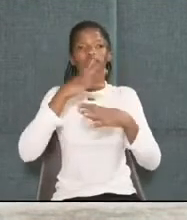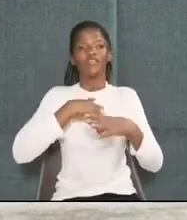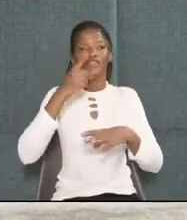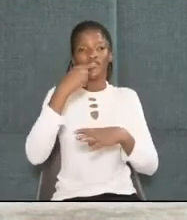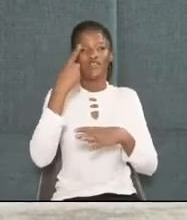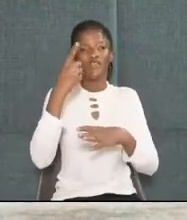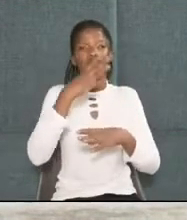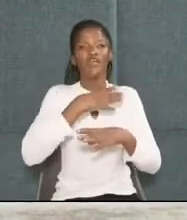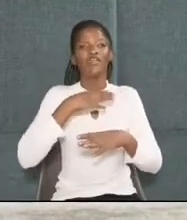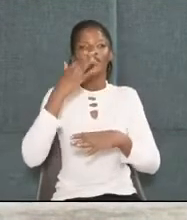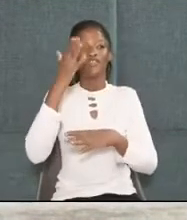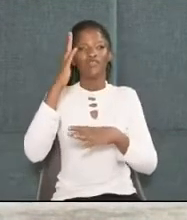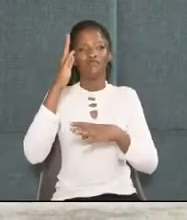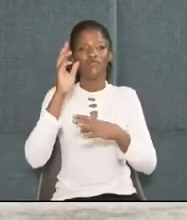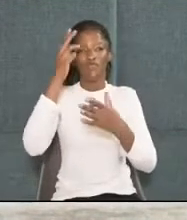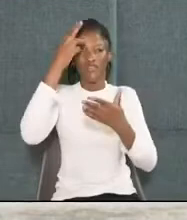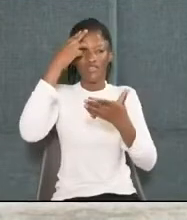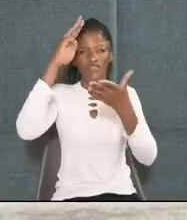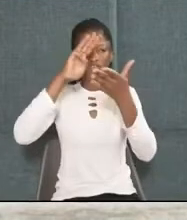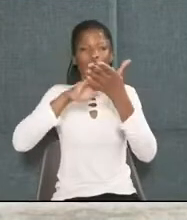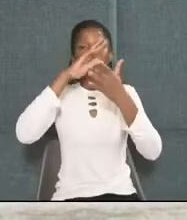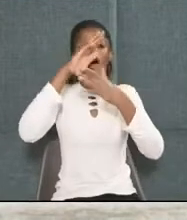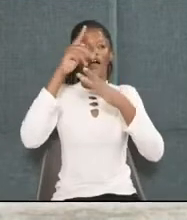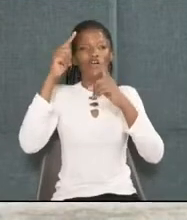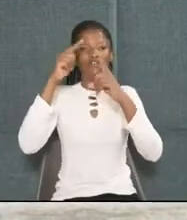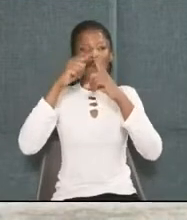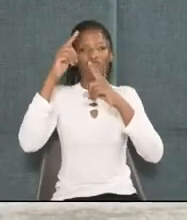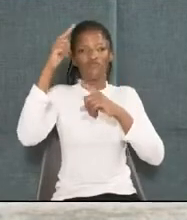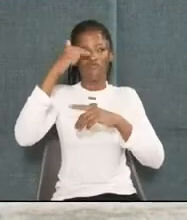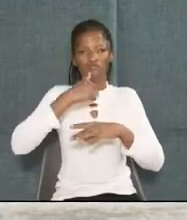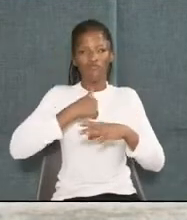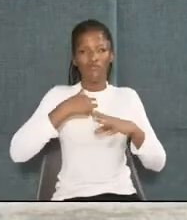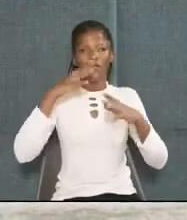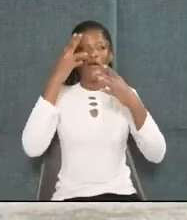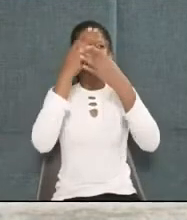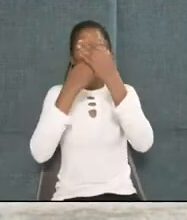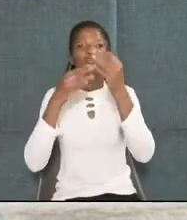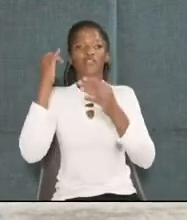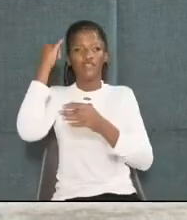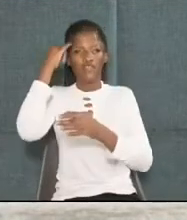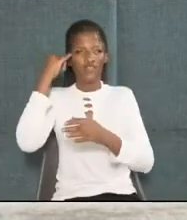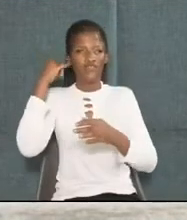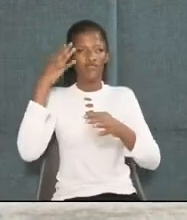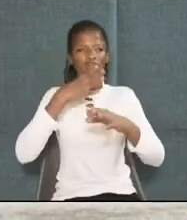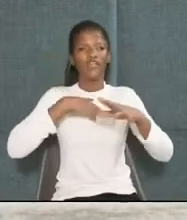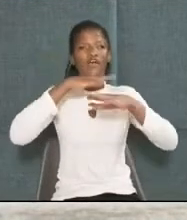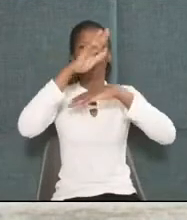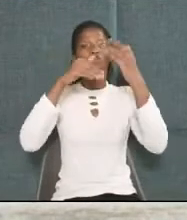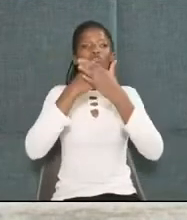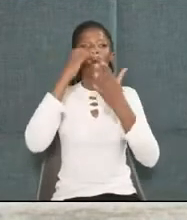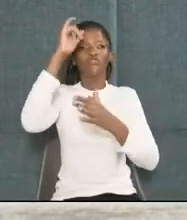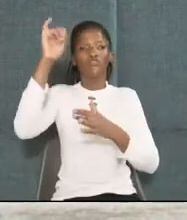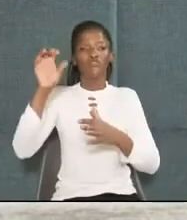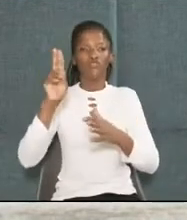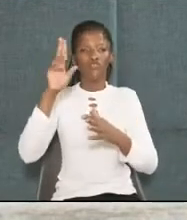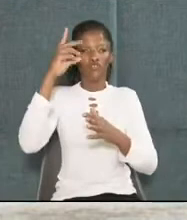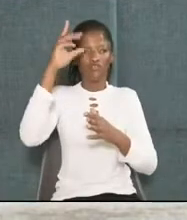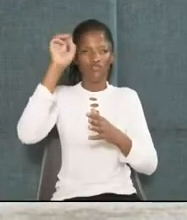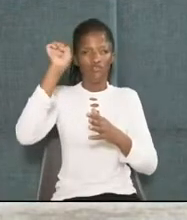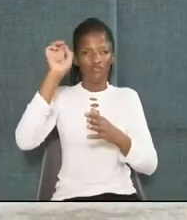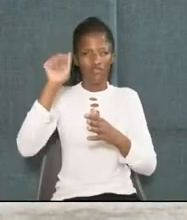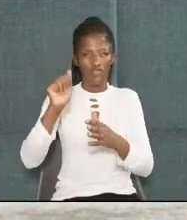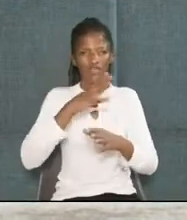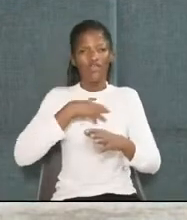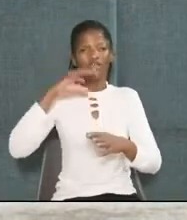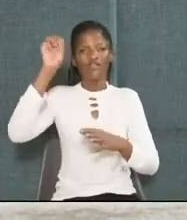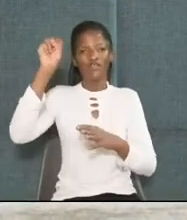And ye shall be witnesses unto me, both in Jerusalem and in all Judea and in Samaria